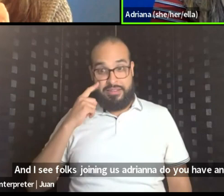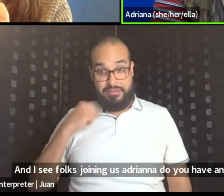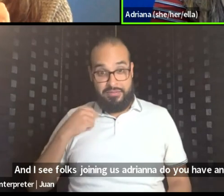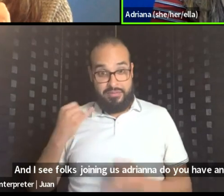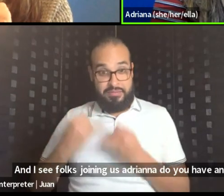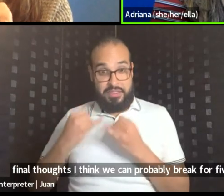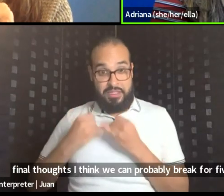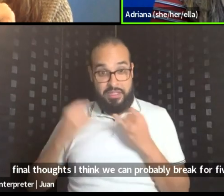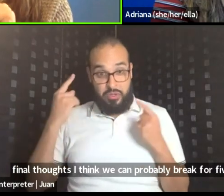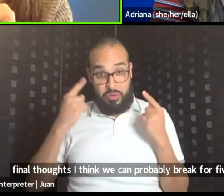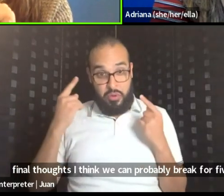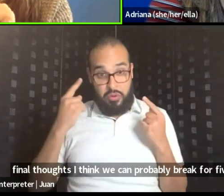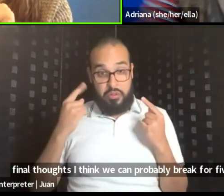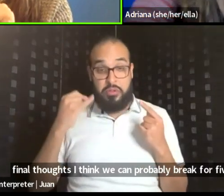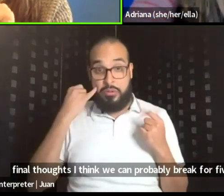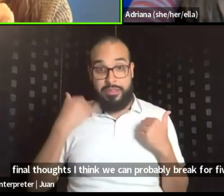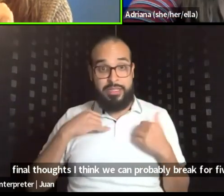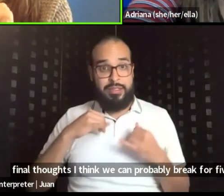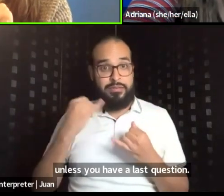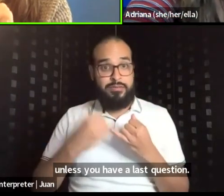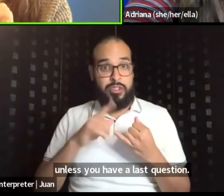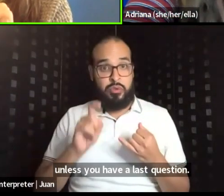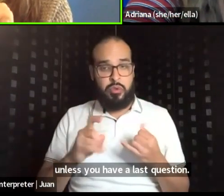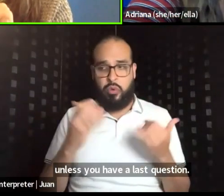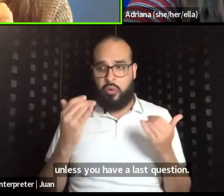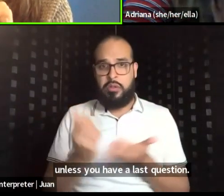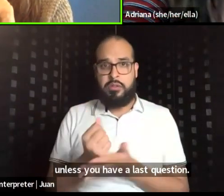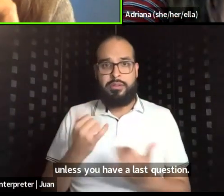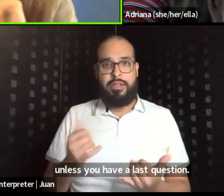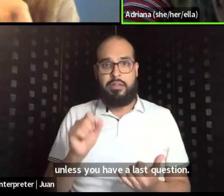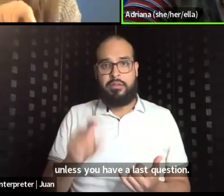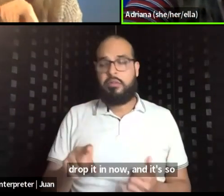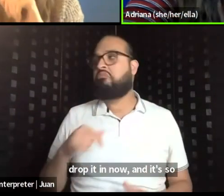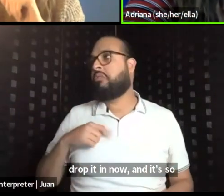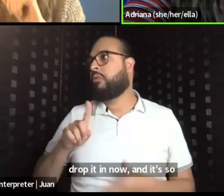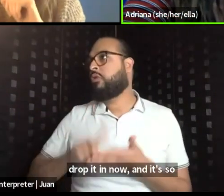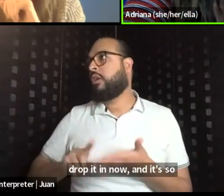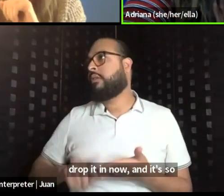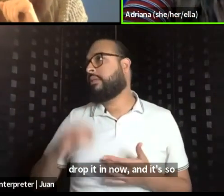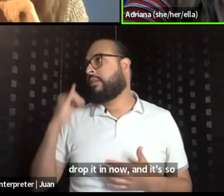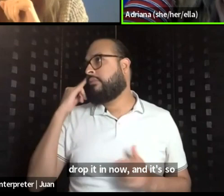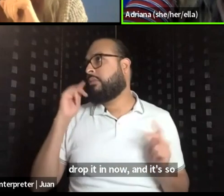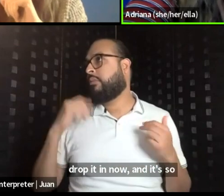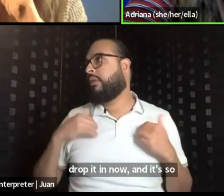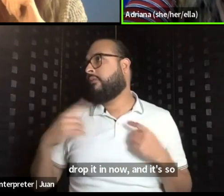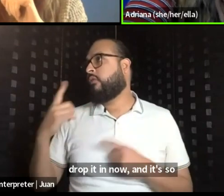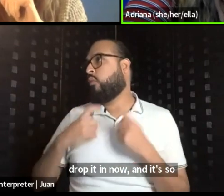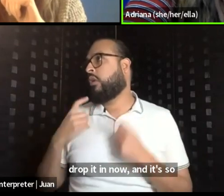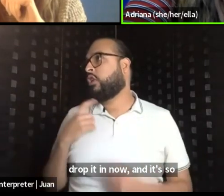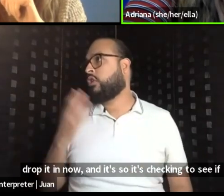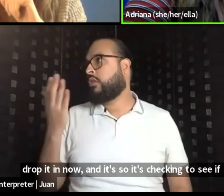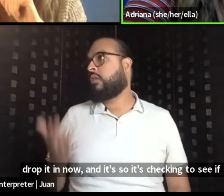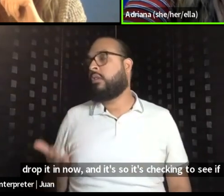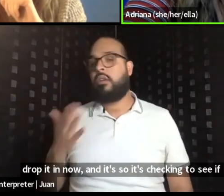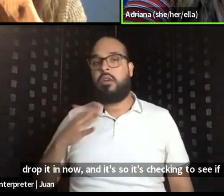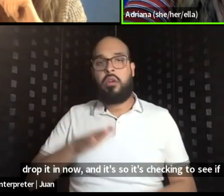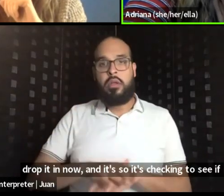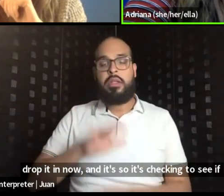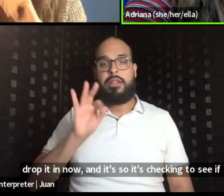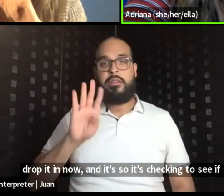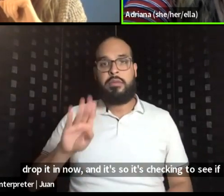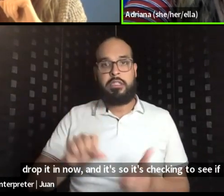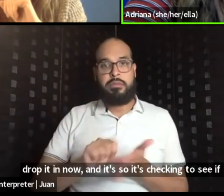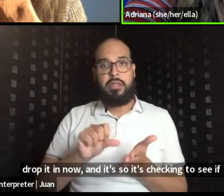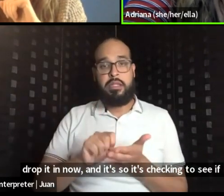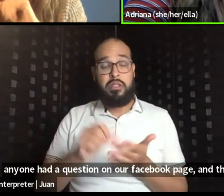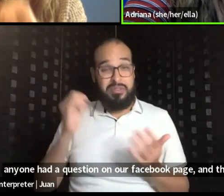the last question, drop it in now. as I was checking to see if anyone had a question, um, on our Facebook page, and then